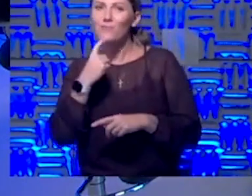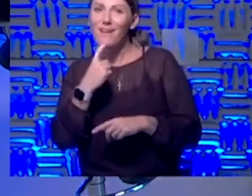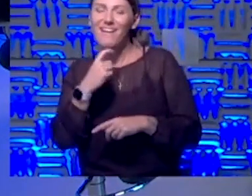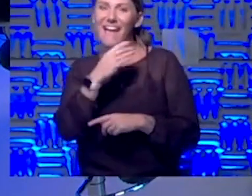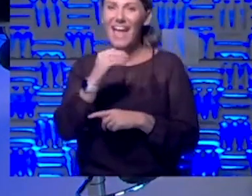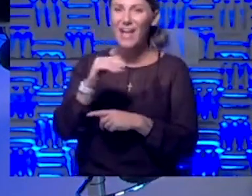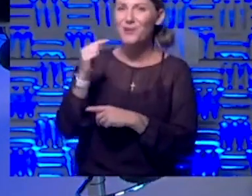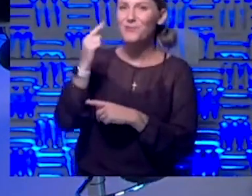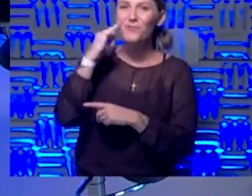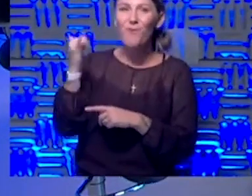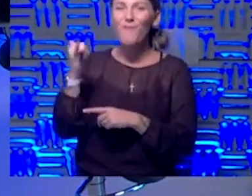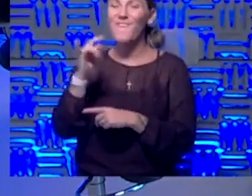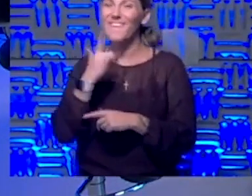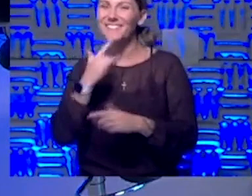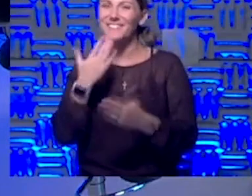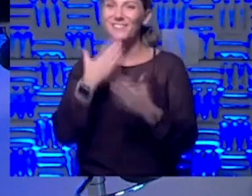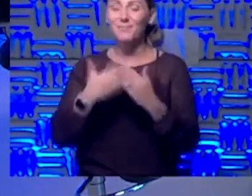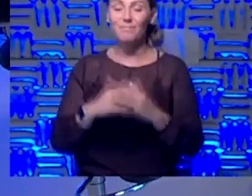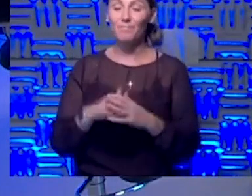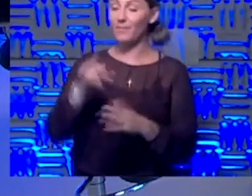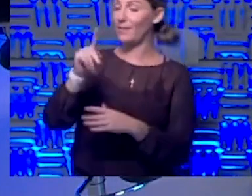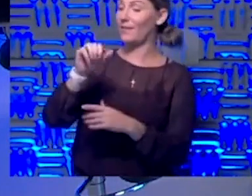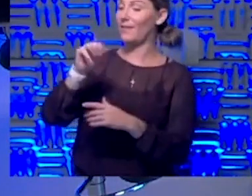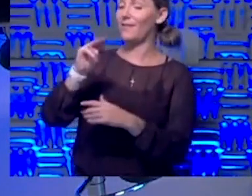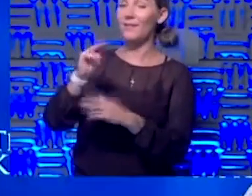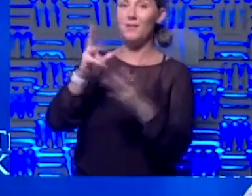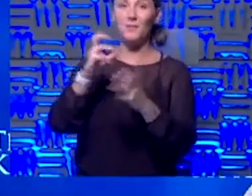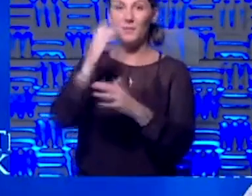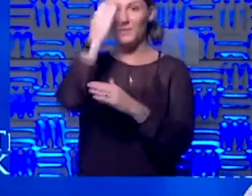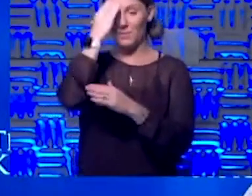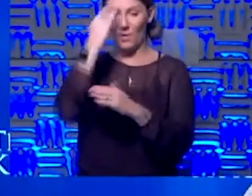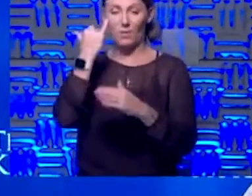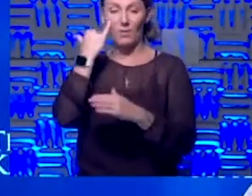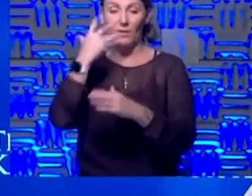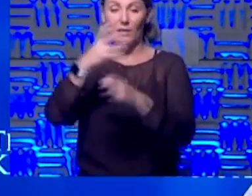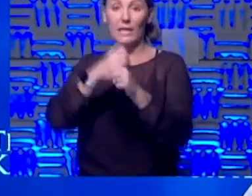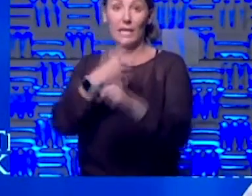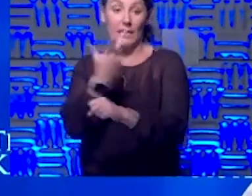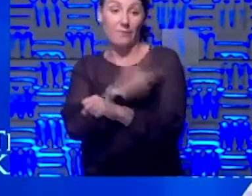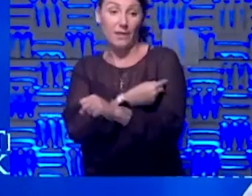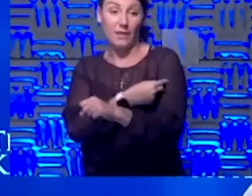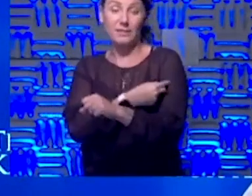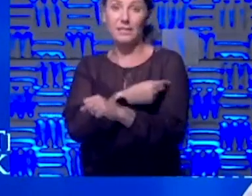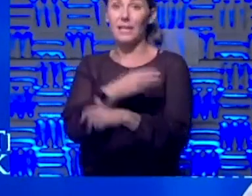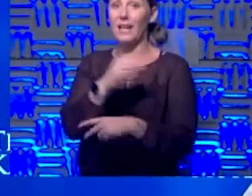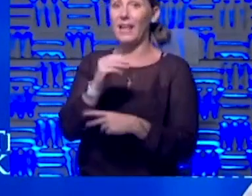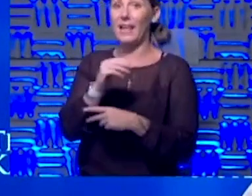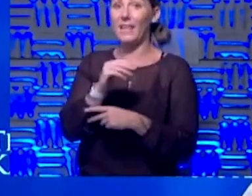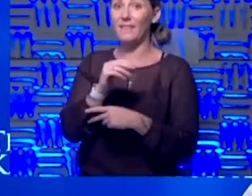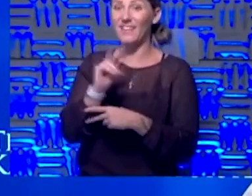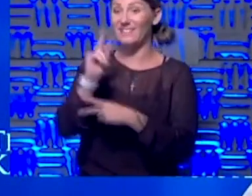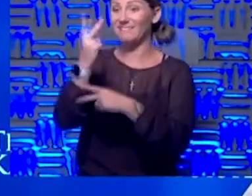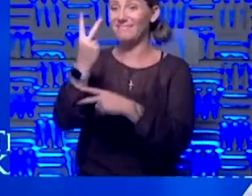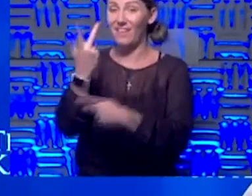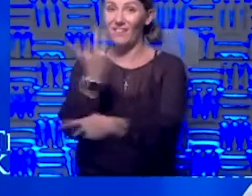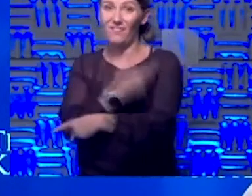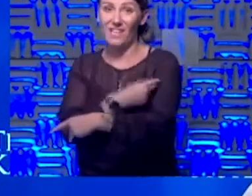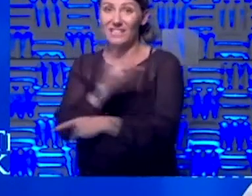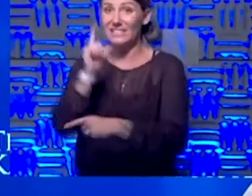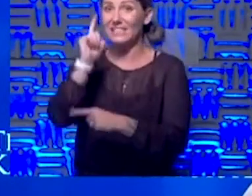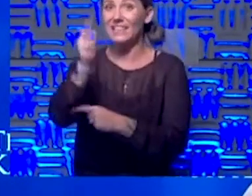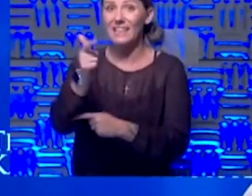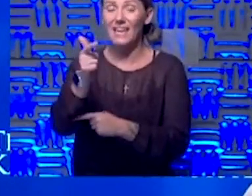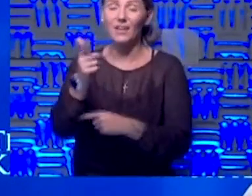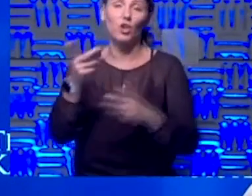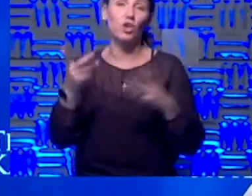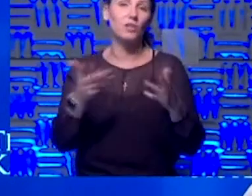Kim wants to know, this is a really interesting question. If we were to get this vaccine and then another vaccine comes out later and it is